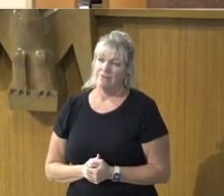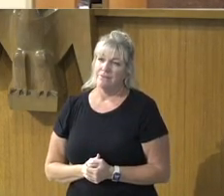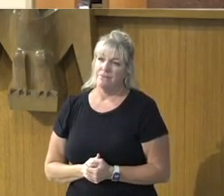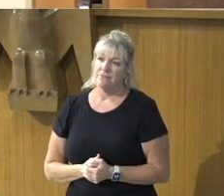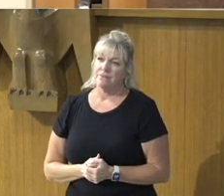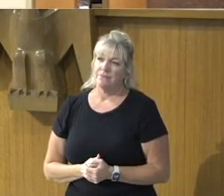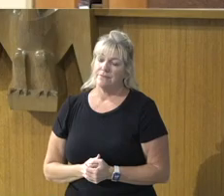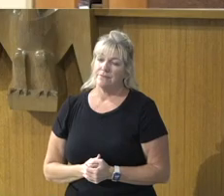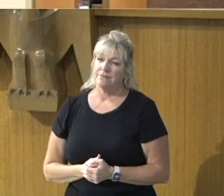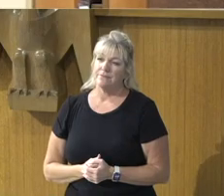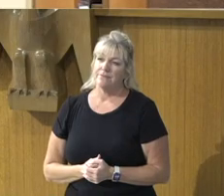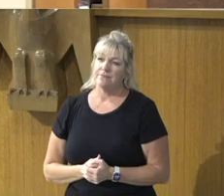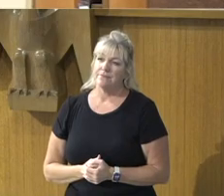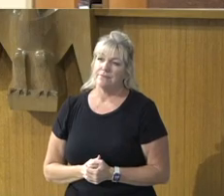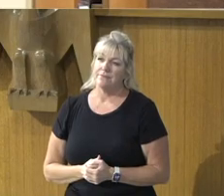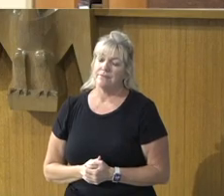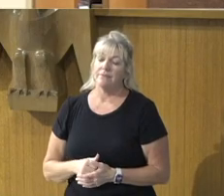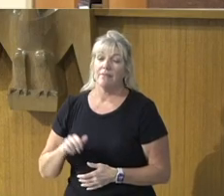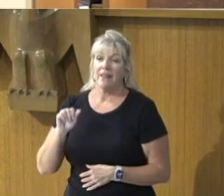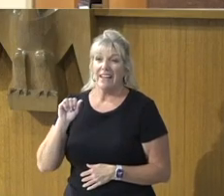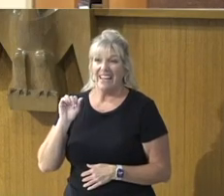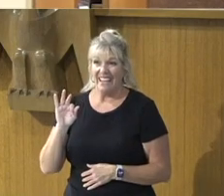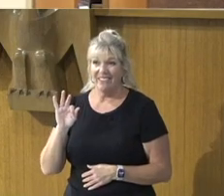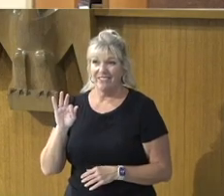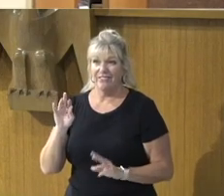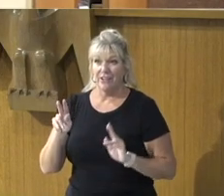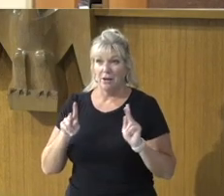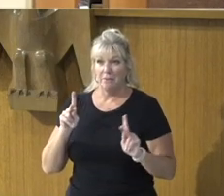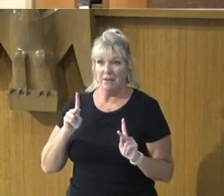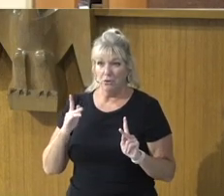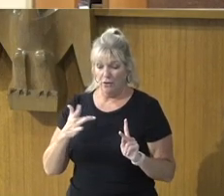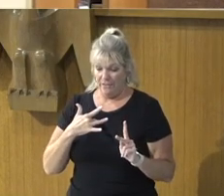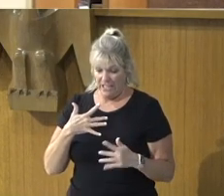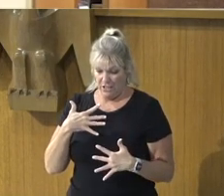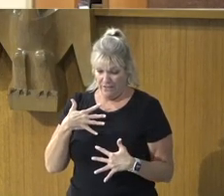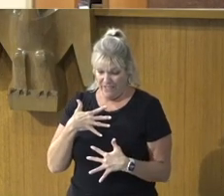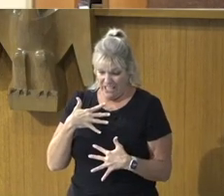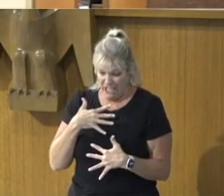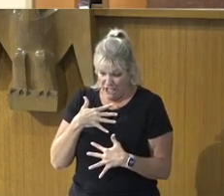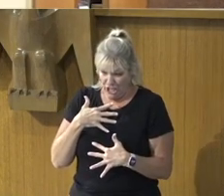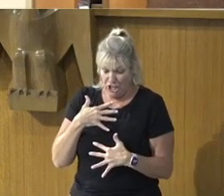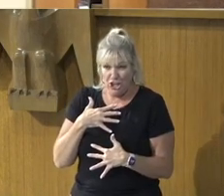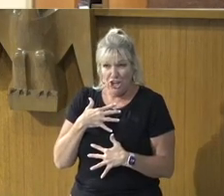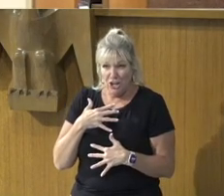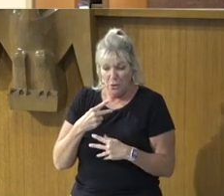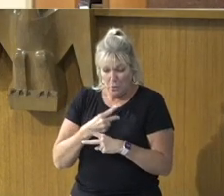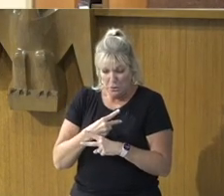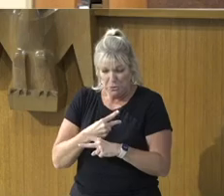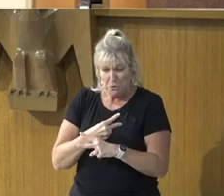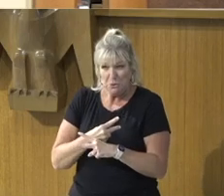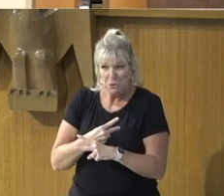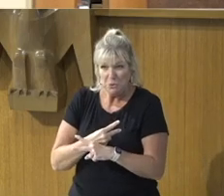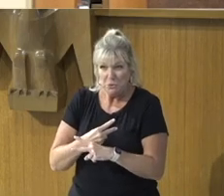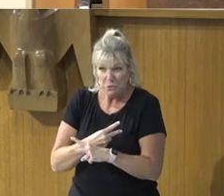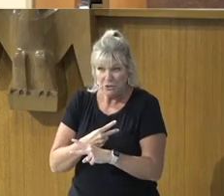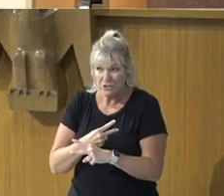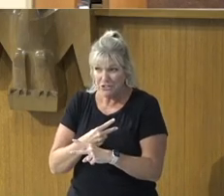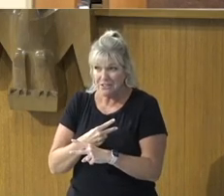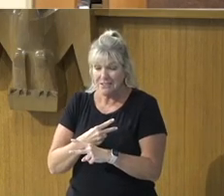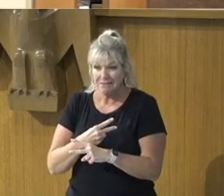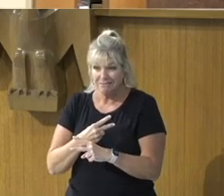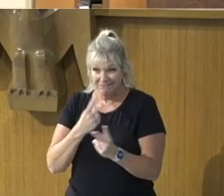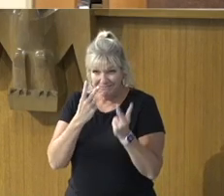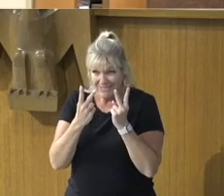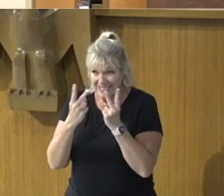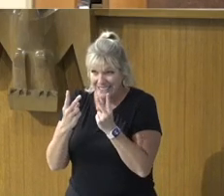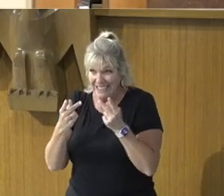stalemate, Is, A competition, That grows and grows, I mean, We see it personally, And in community,